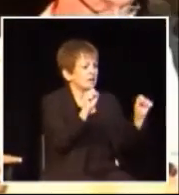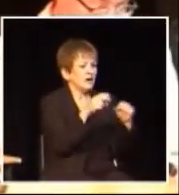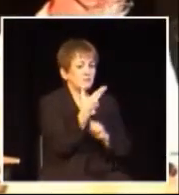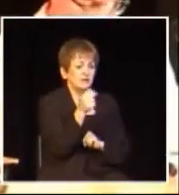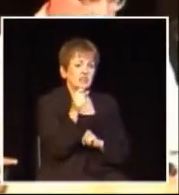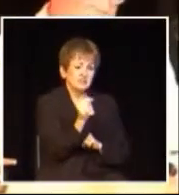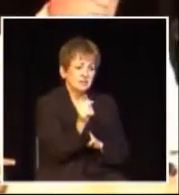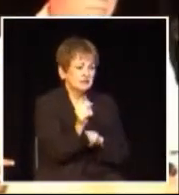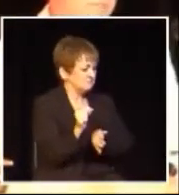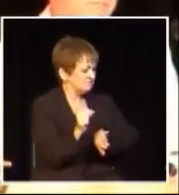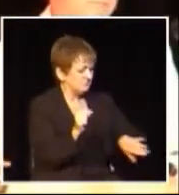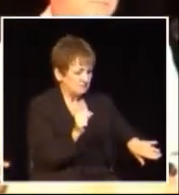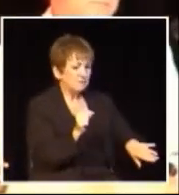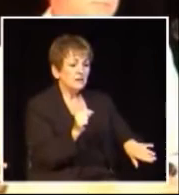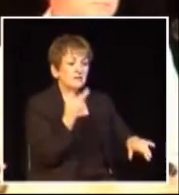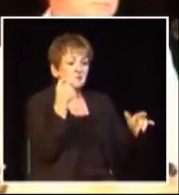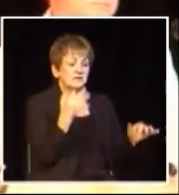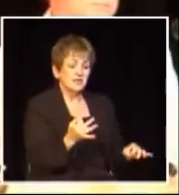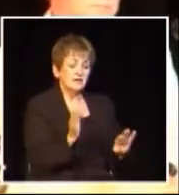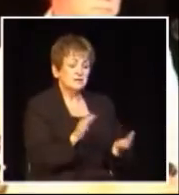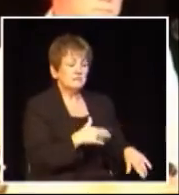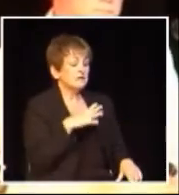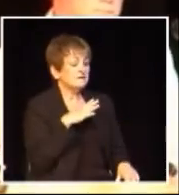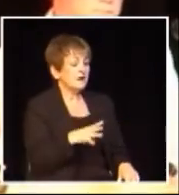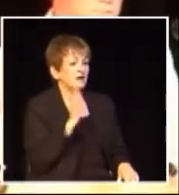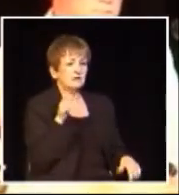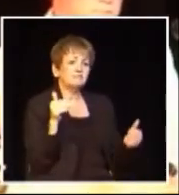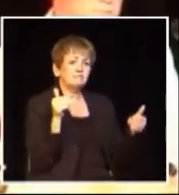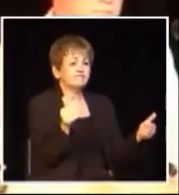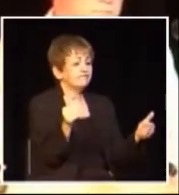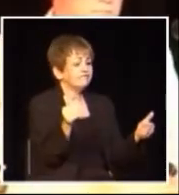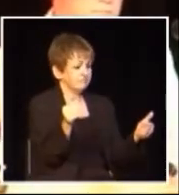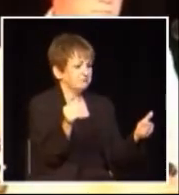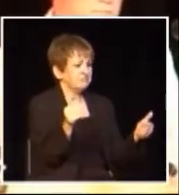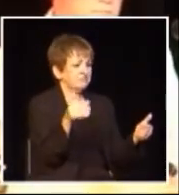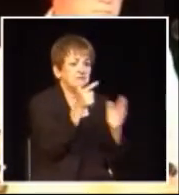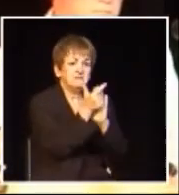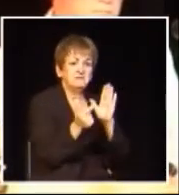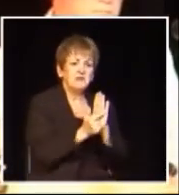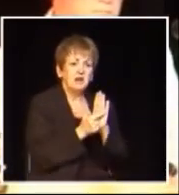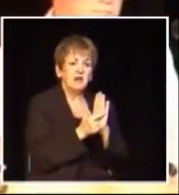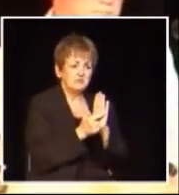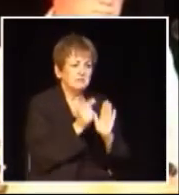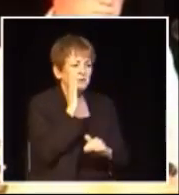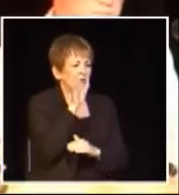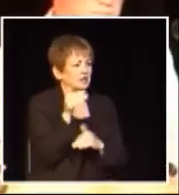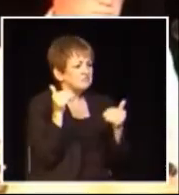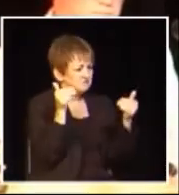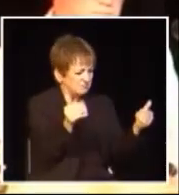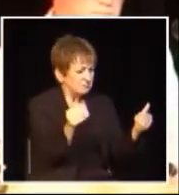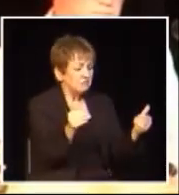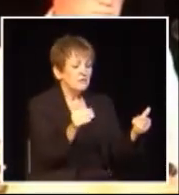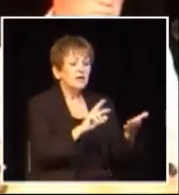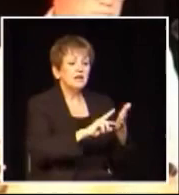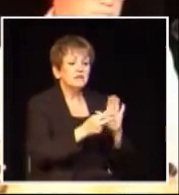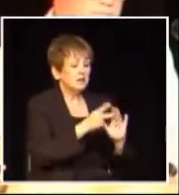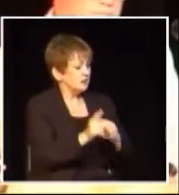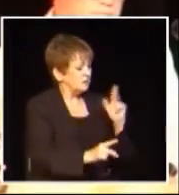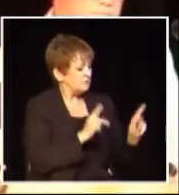to take the petition and act upon it in committee and decide whether they wanted to deal with it in the legislature